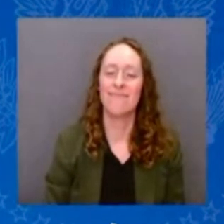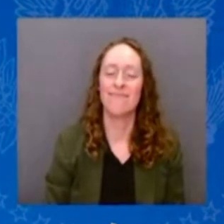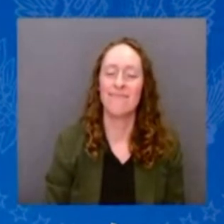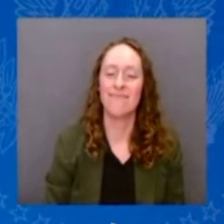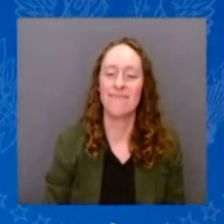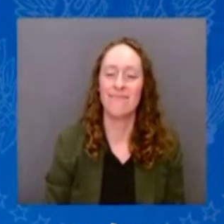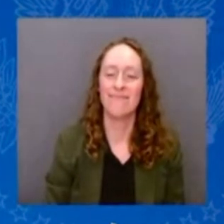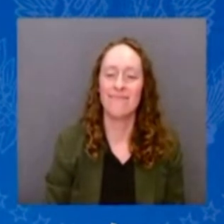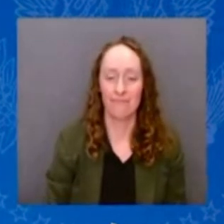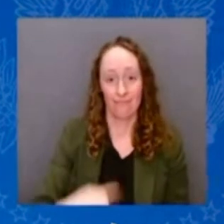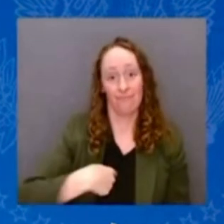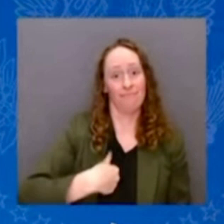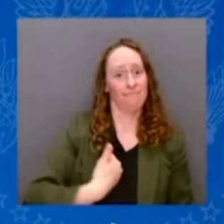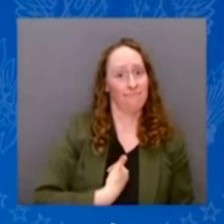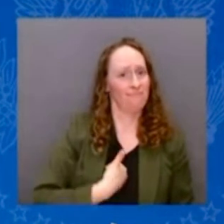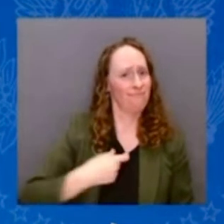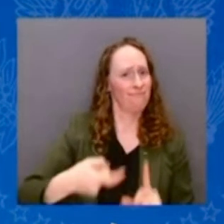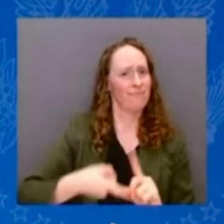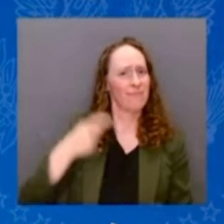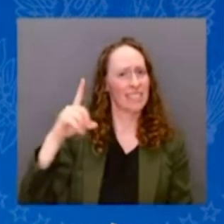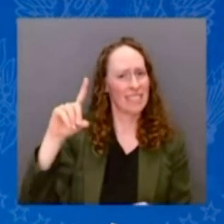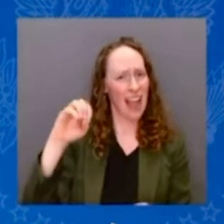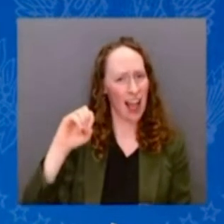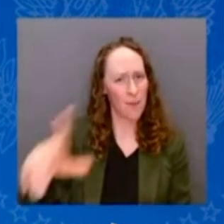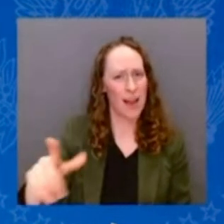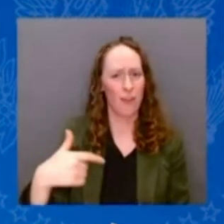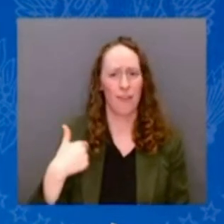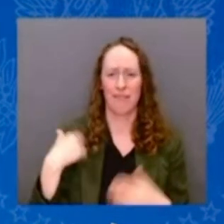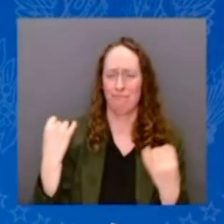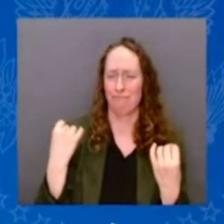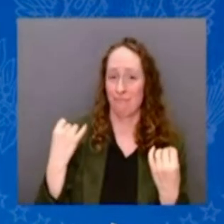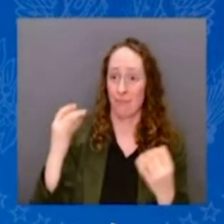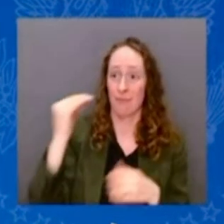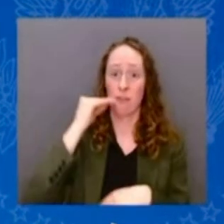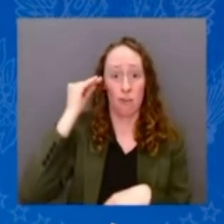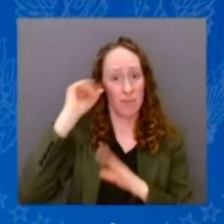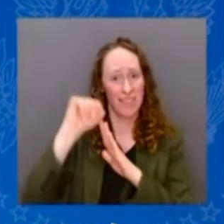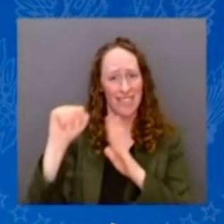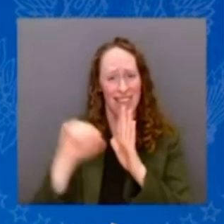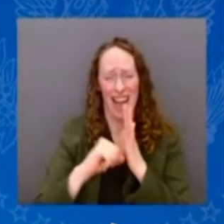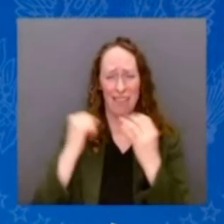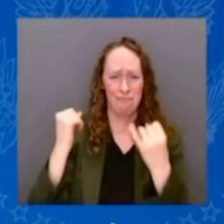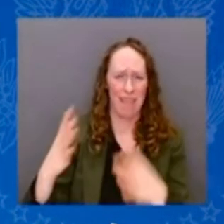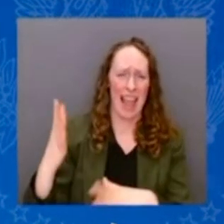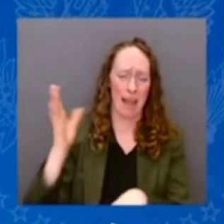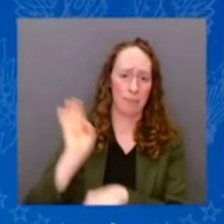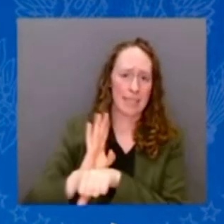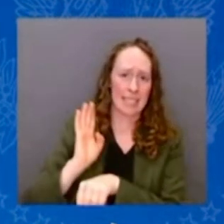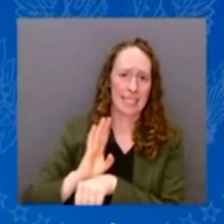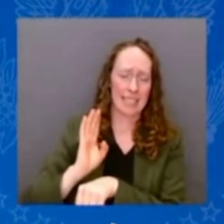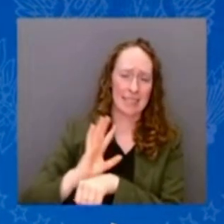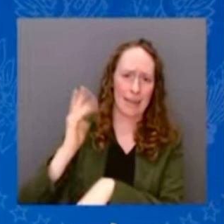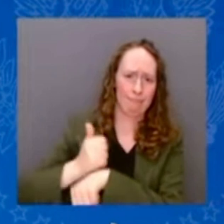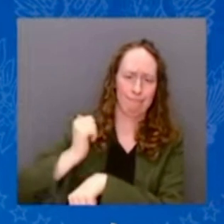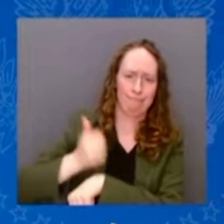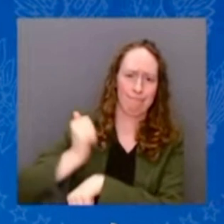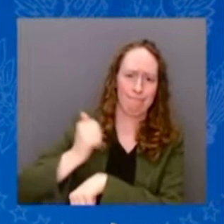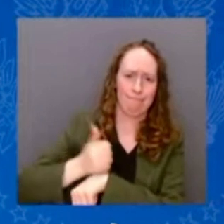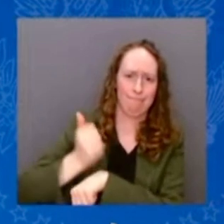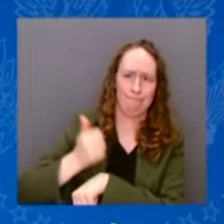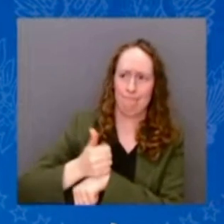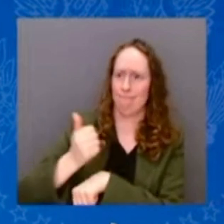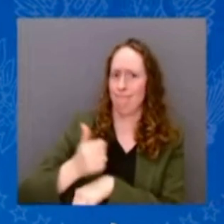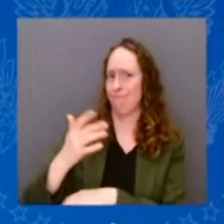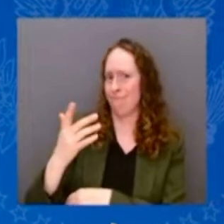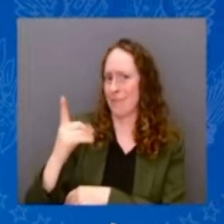corporations incorporated in the state than every other state in the United States of America combined. And I'm a